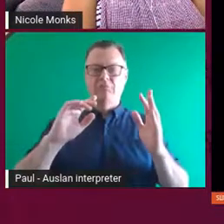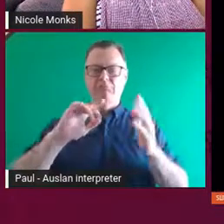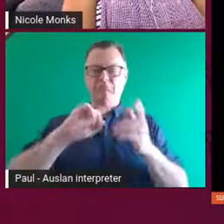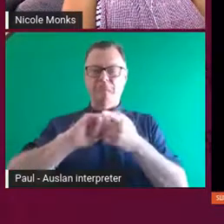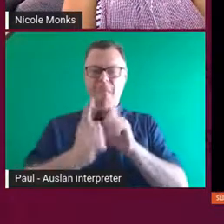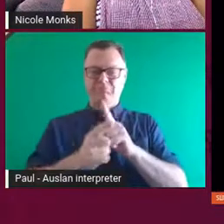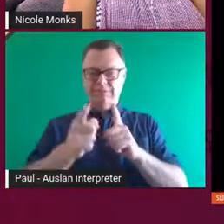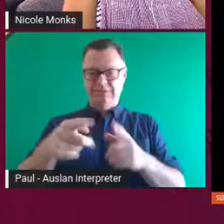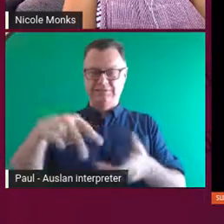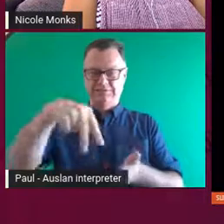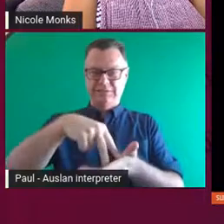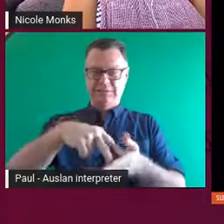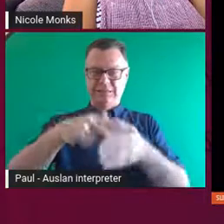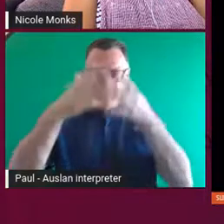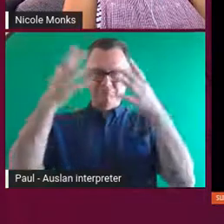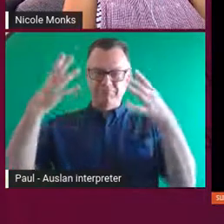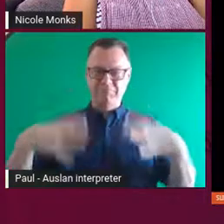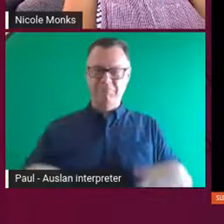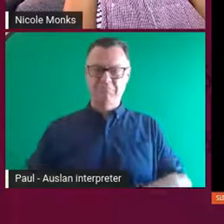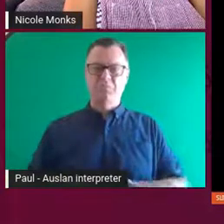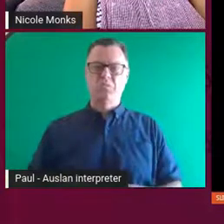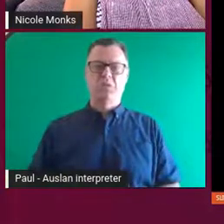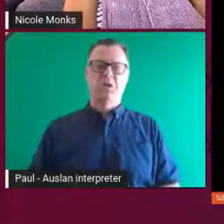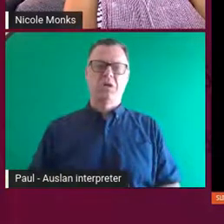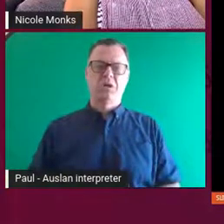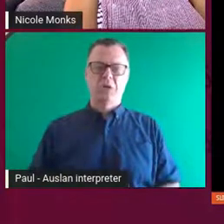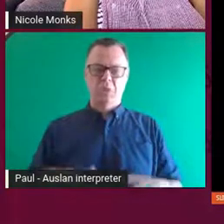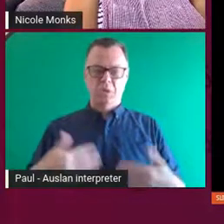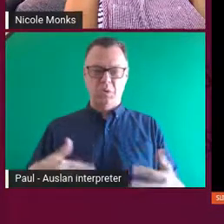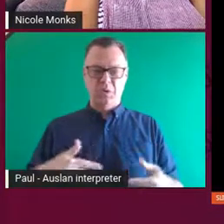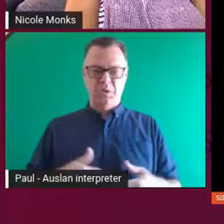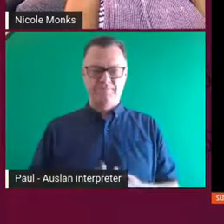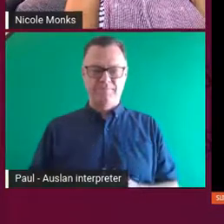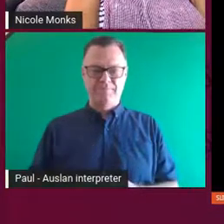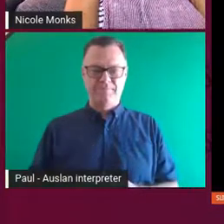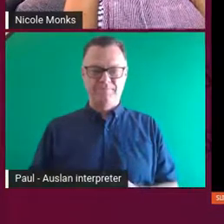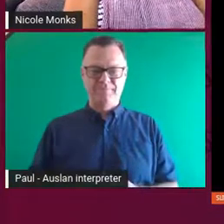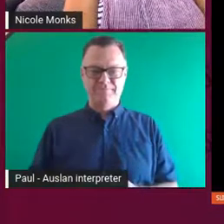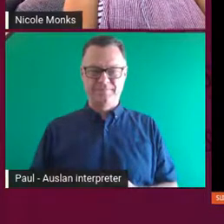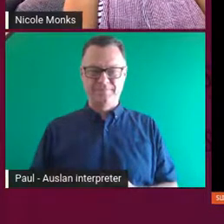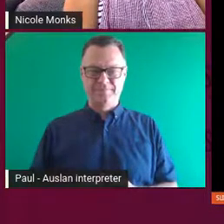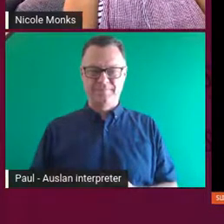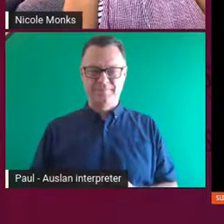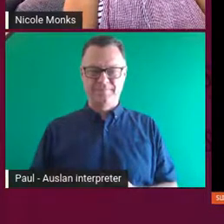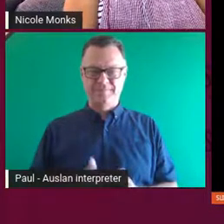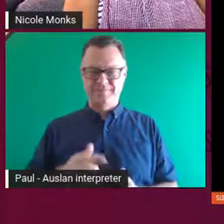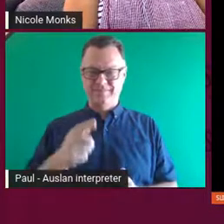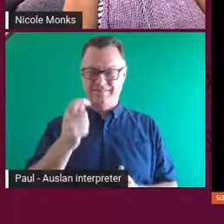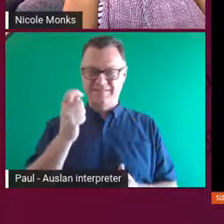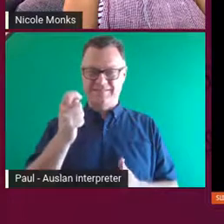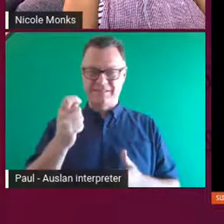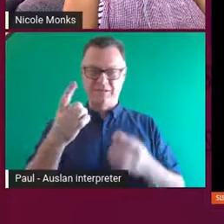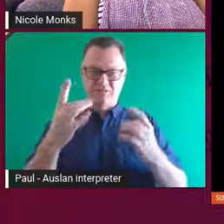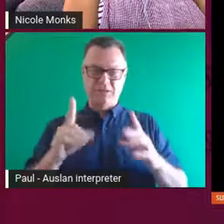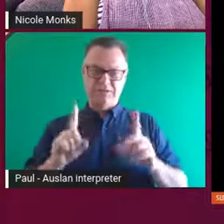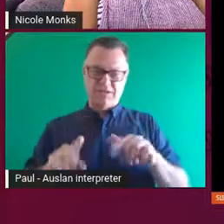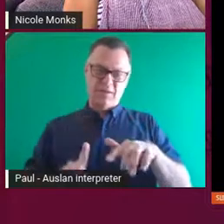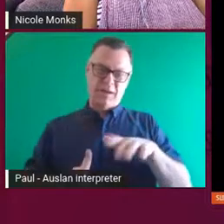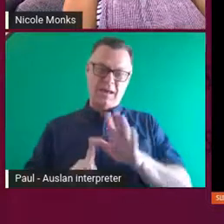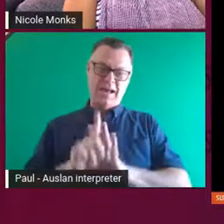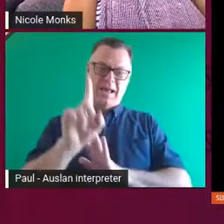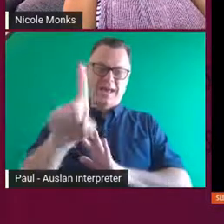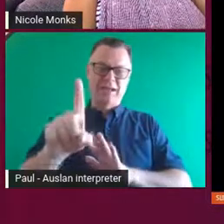And then you actually, you can see you actually sort of nearly ready to perform. Yeah.